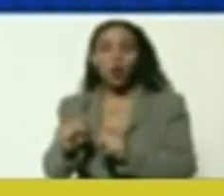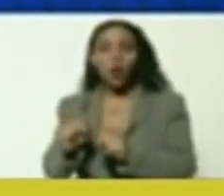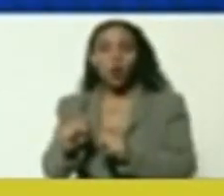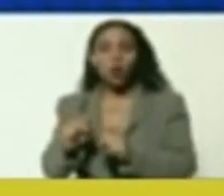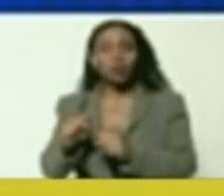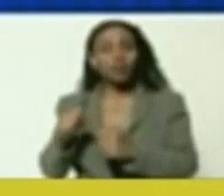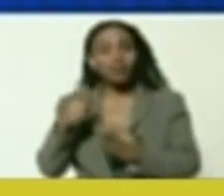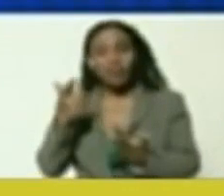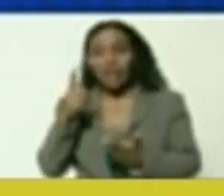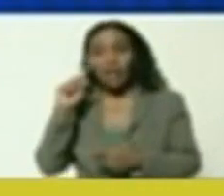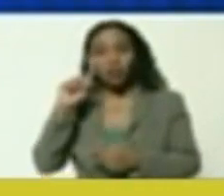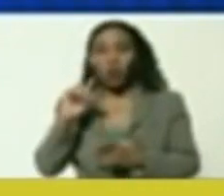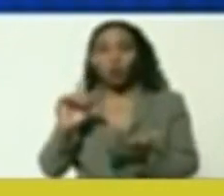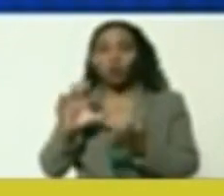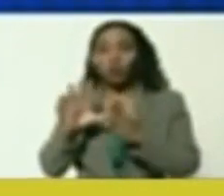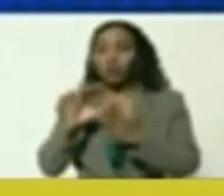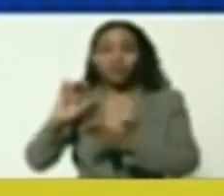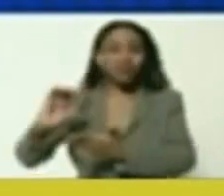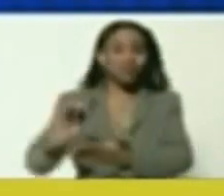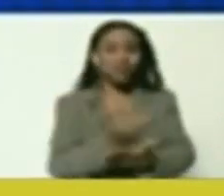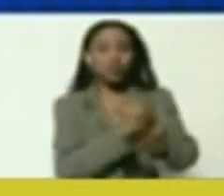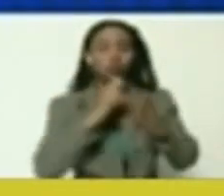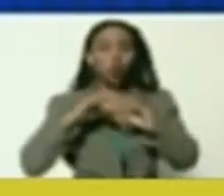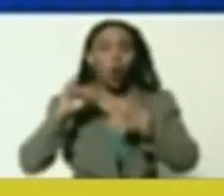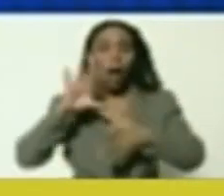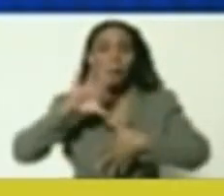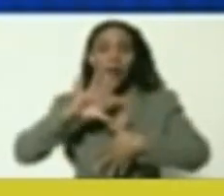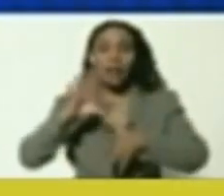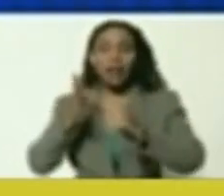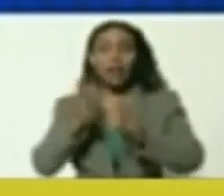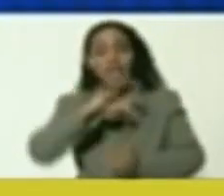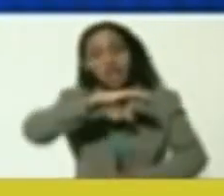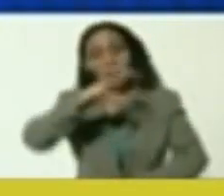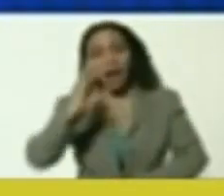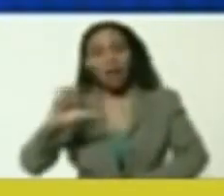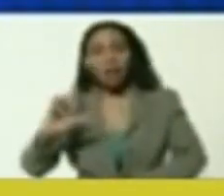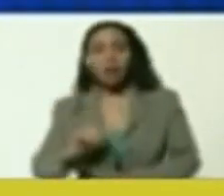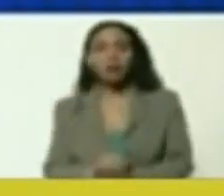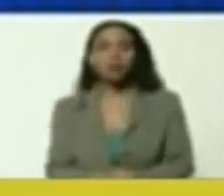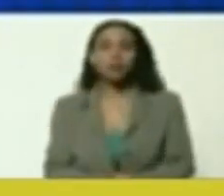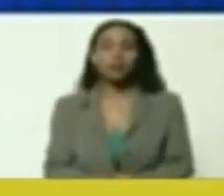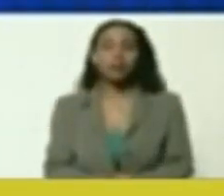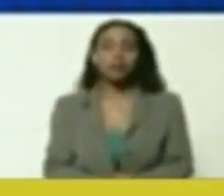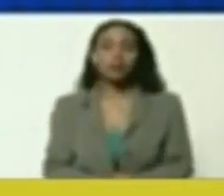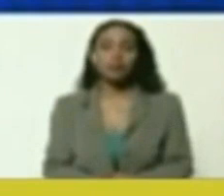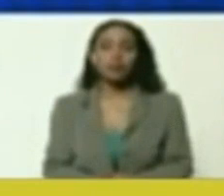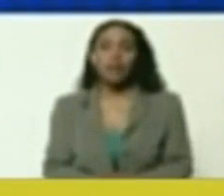empire, which destroyed America and the Caribbean.